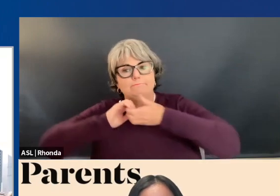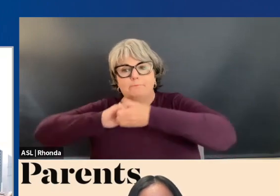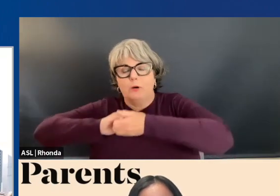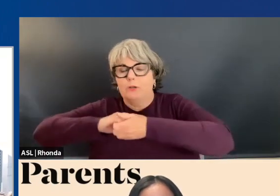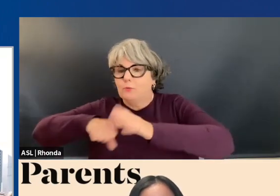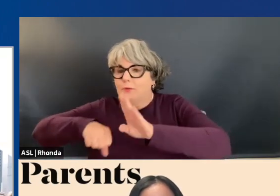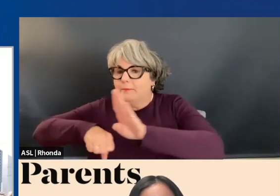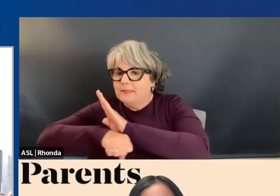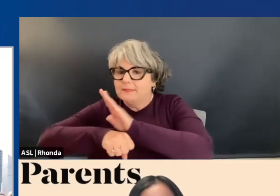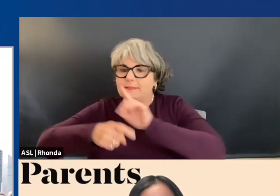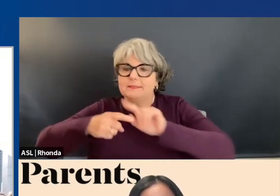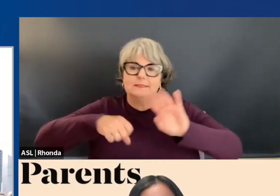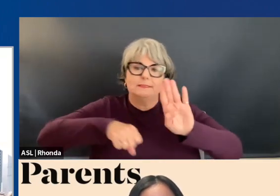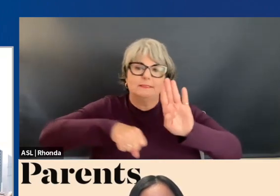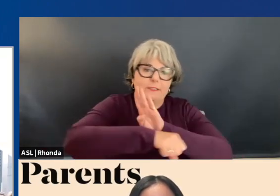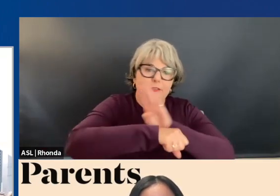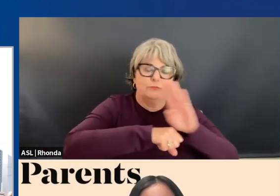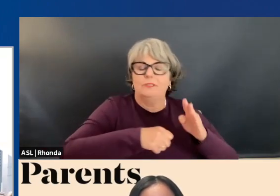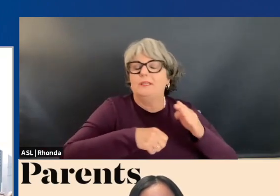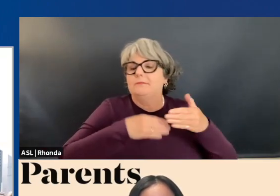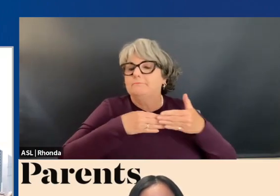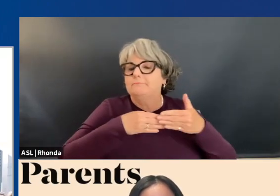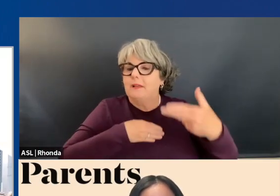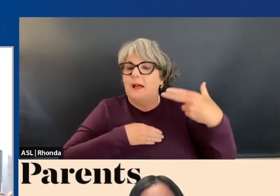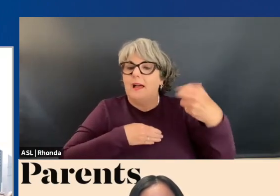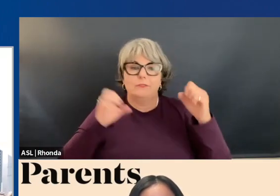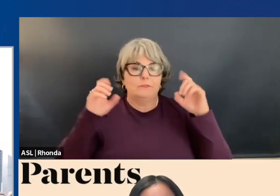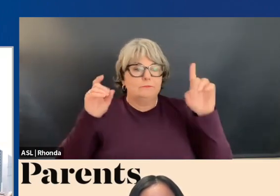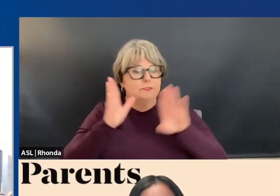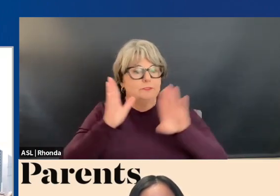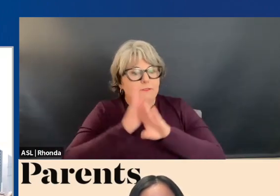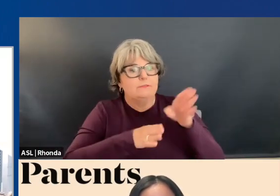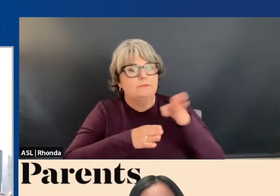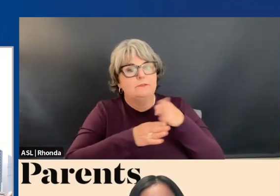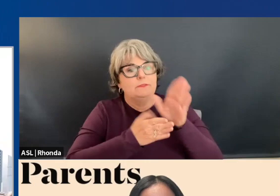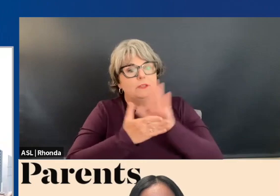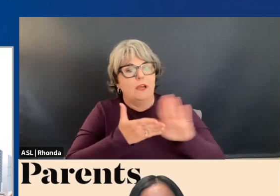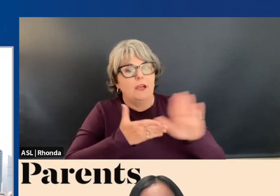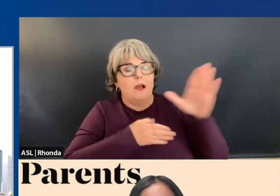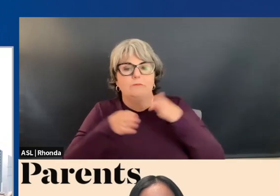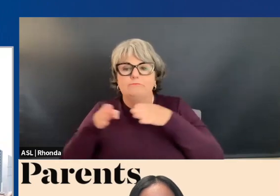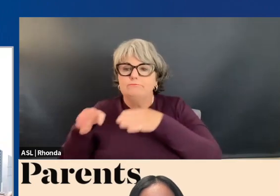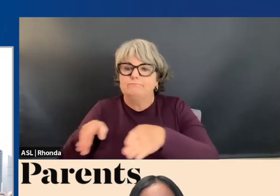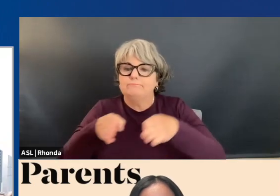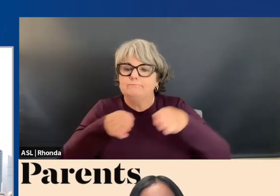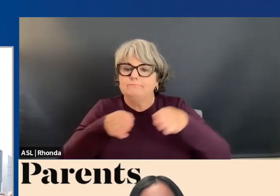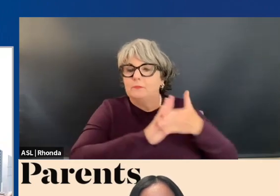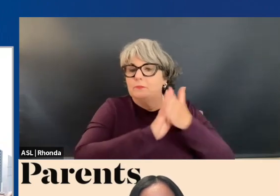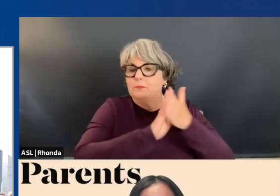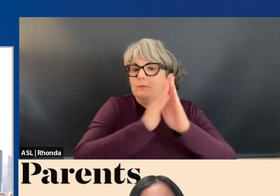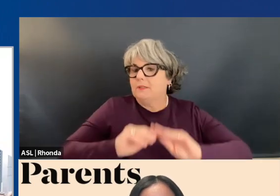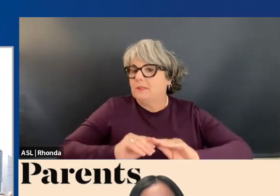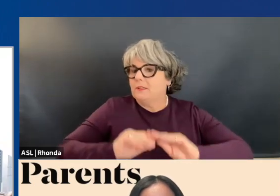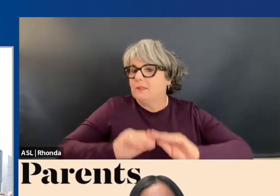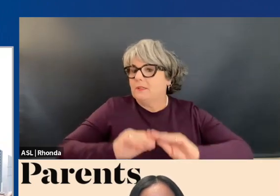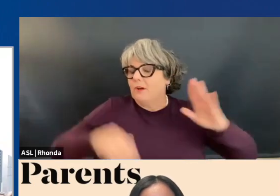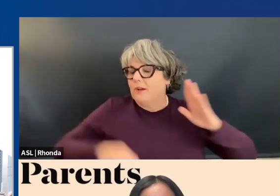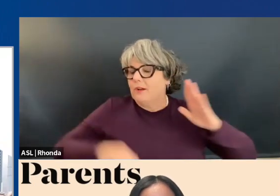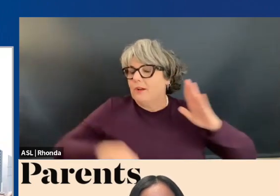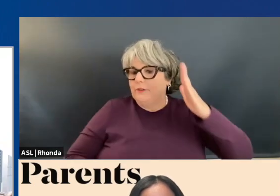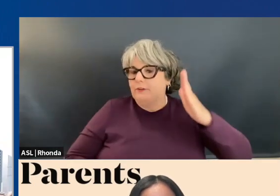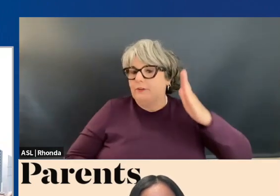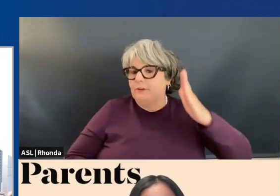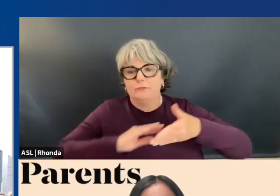industry and post-secondary education to build systems of career and college pathways that lead to bright futures, and to do so through